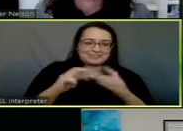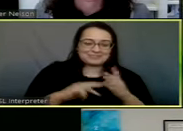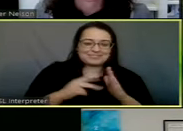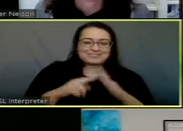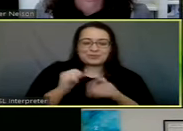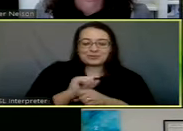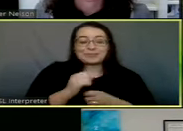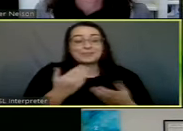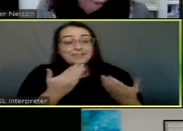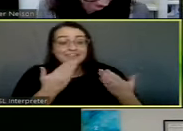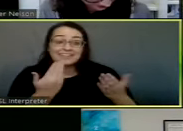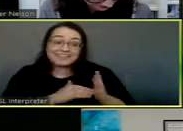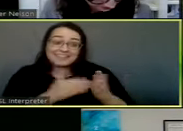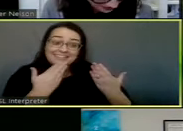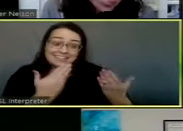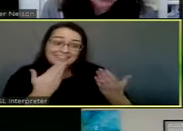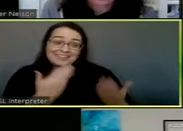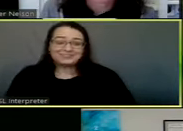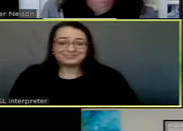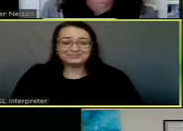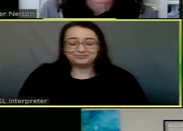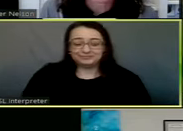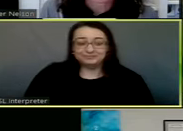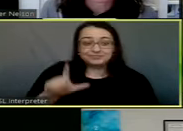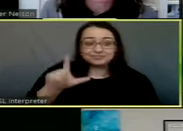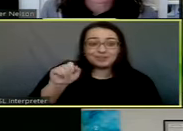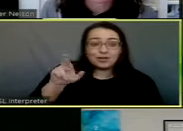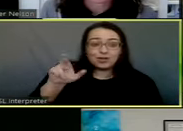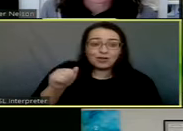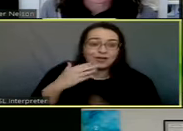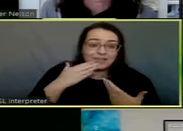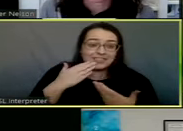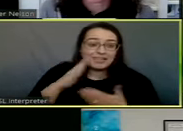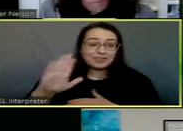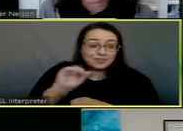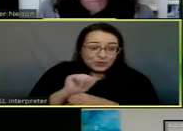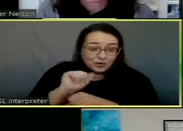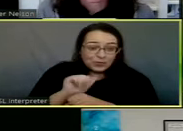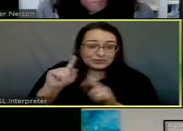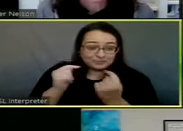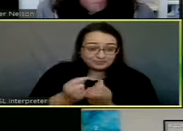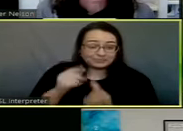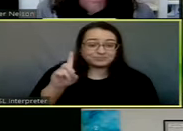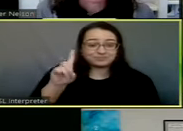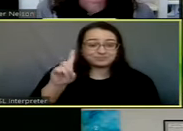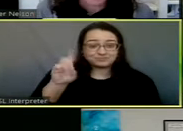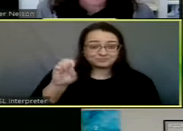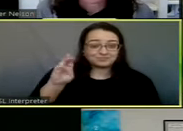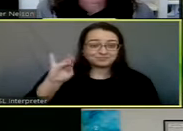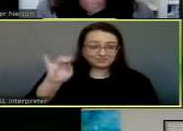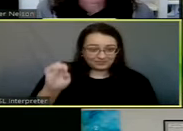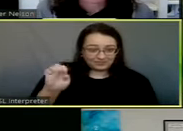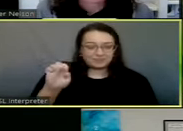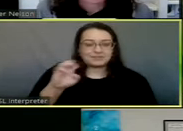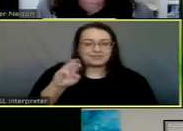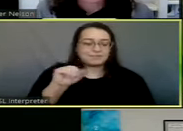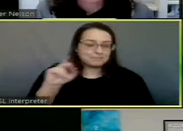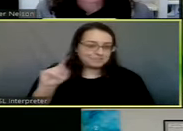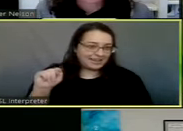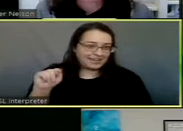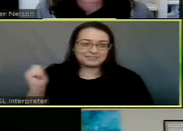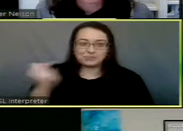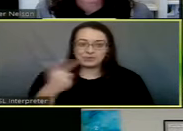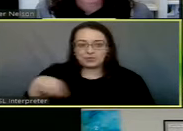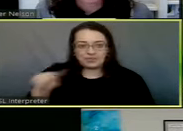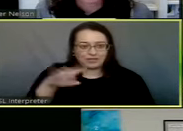Well, again, thank you. Laura, we appreciate the work that you and your team and Debbie, Matt, everything you